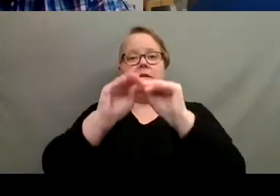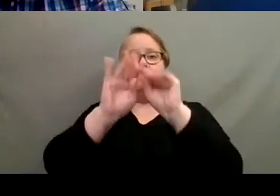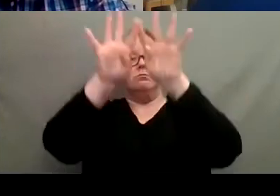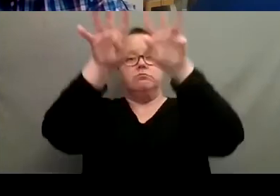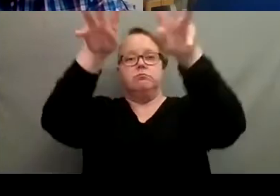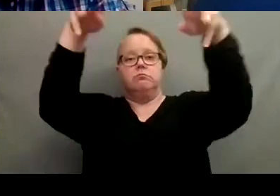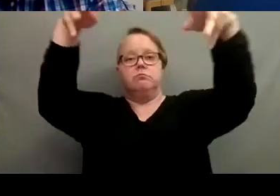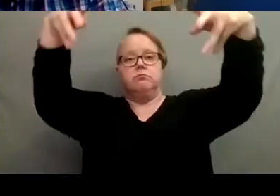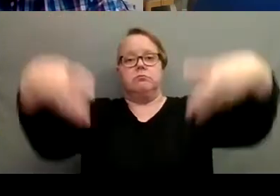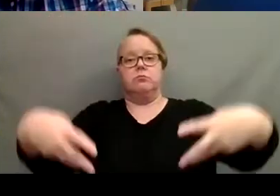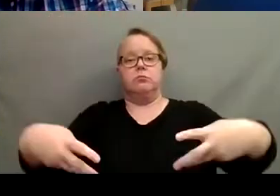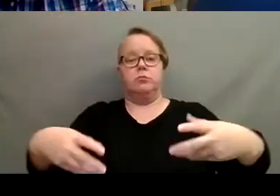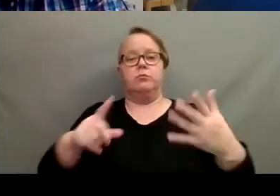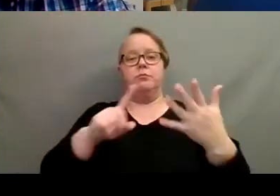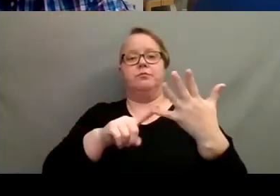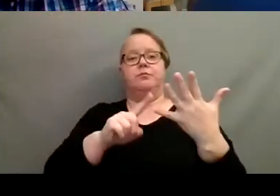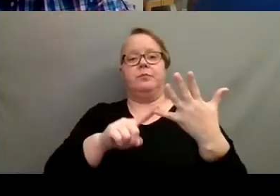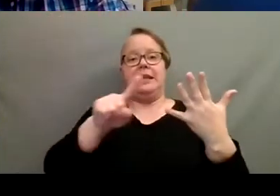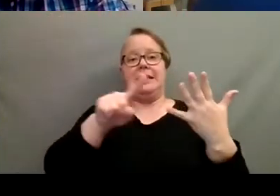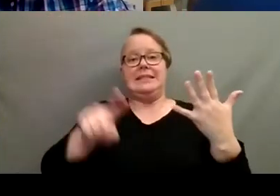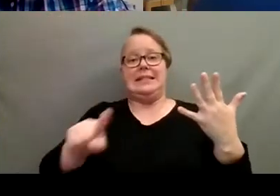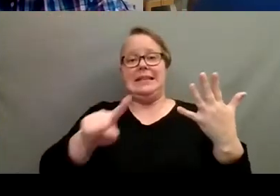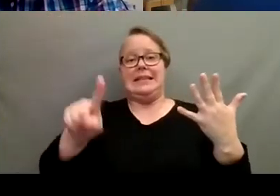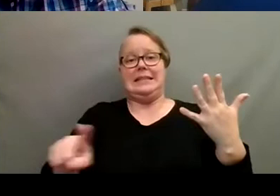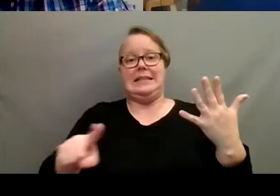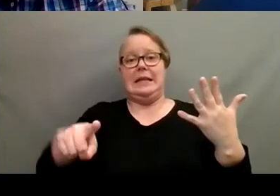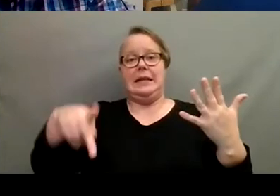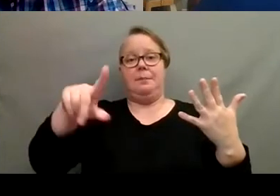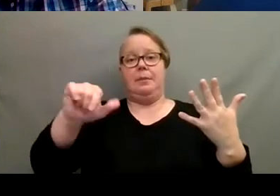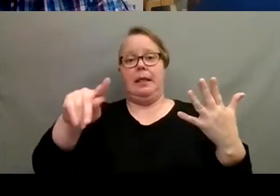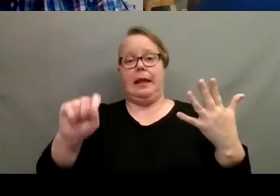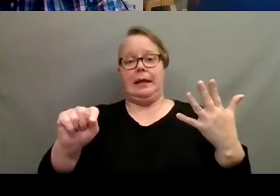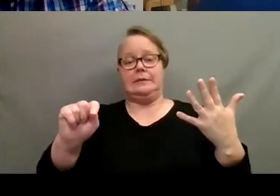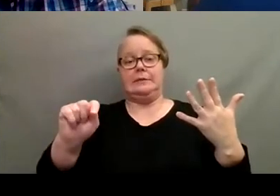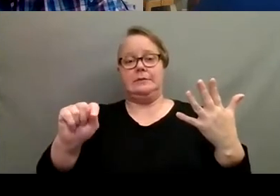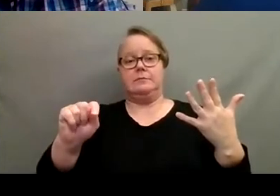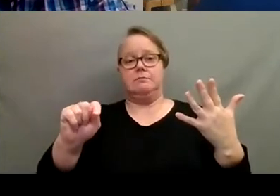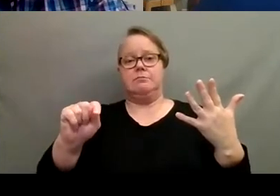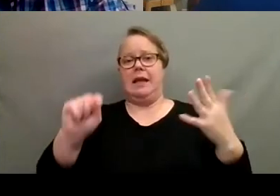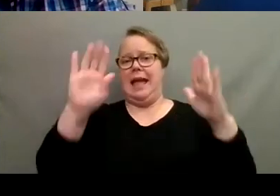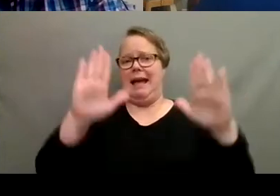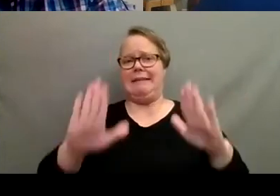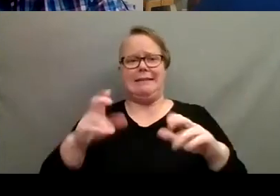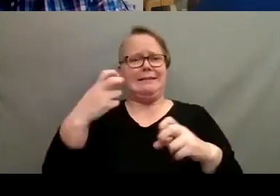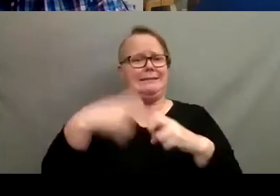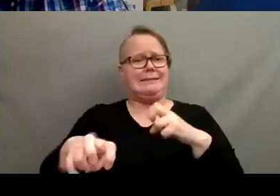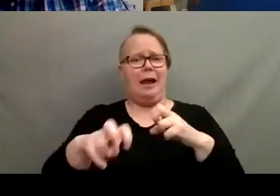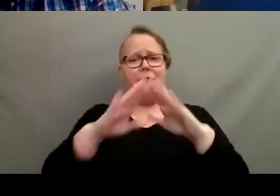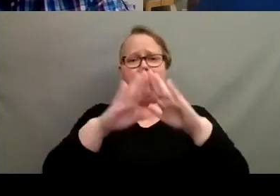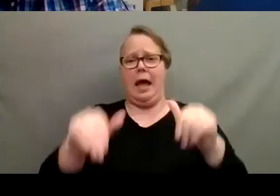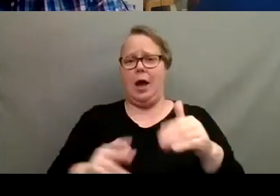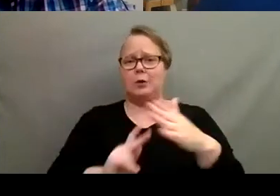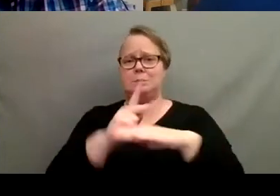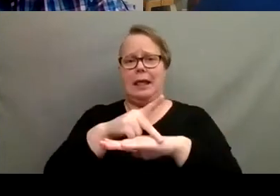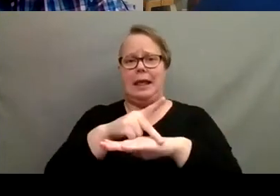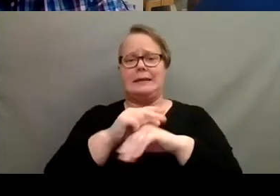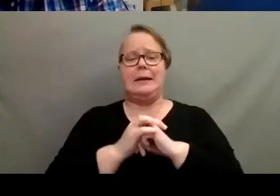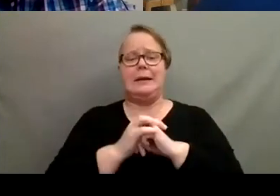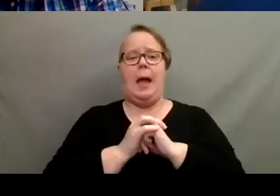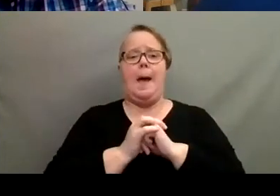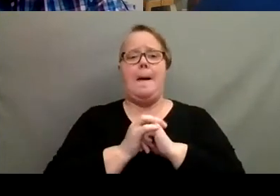Um, ZZ plant, excellent, uh, tough, um, house plant. Um,